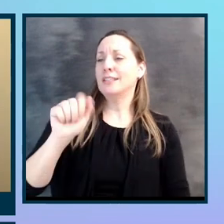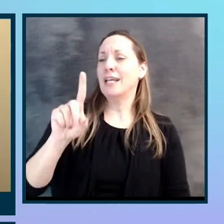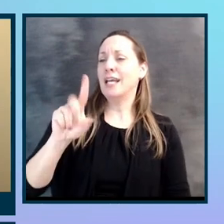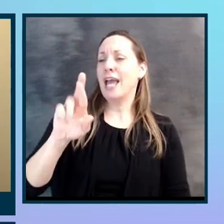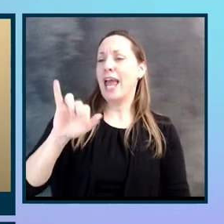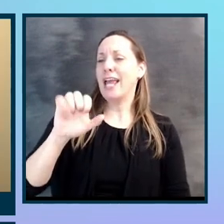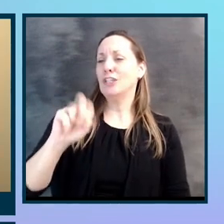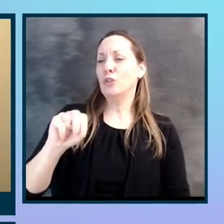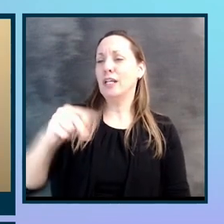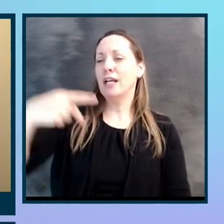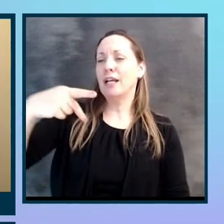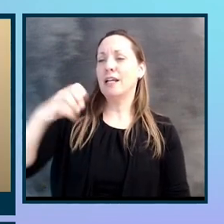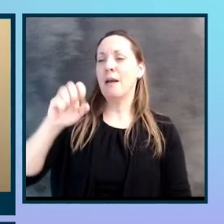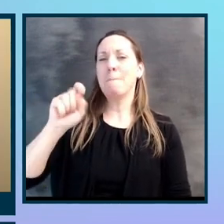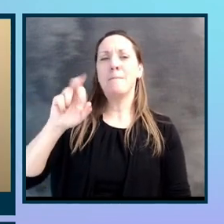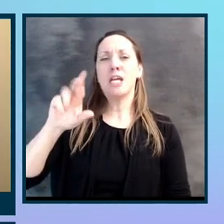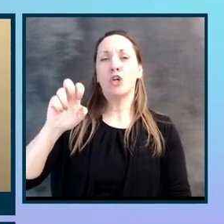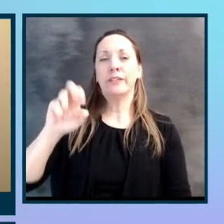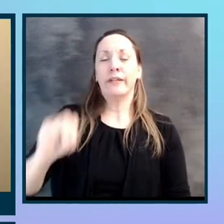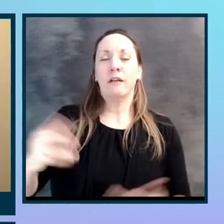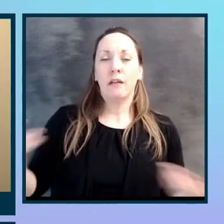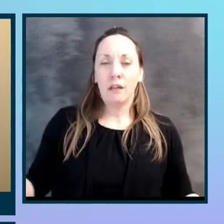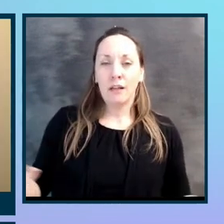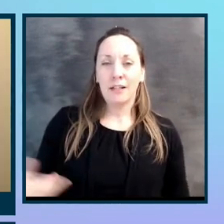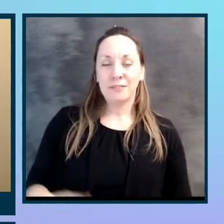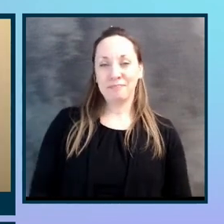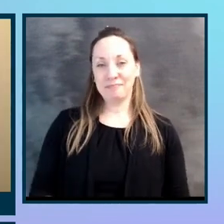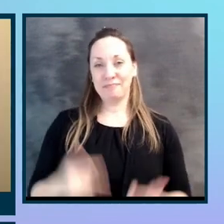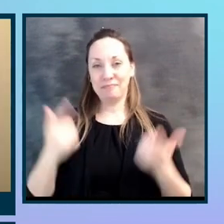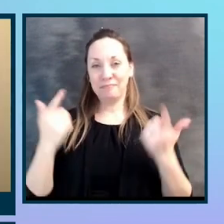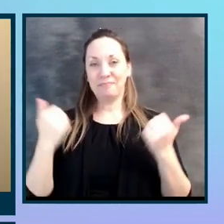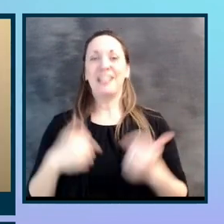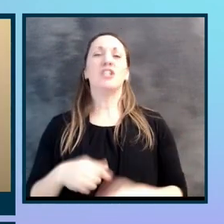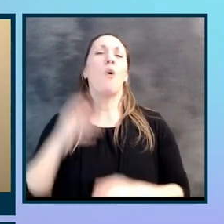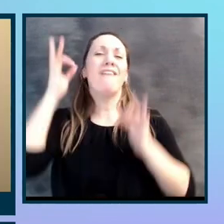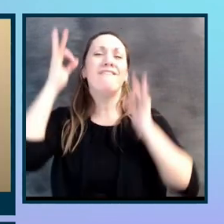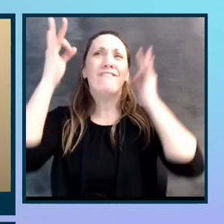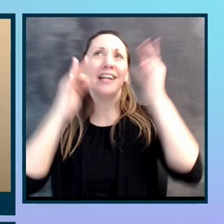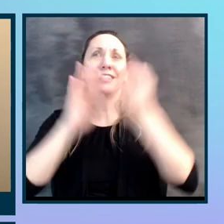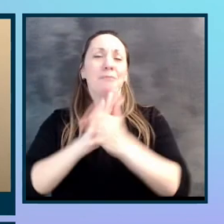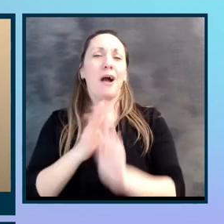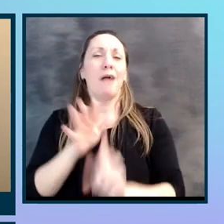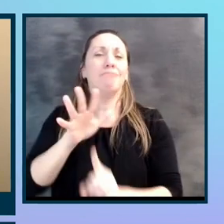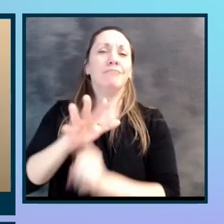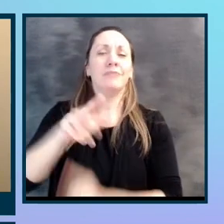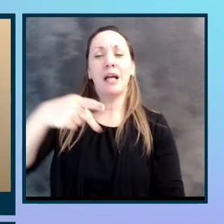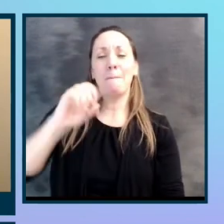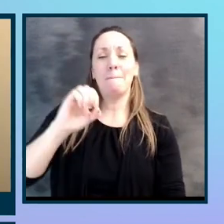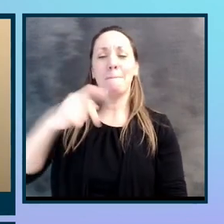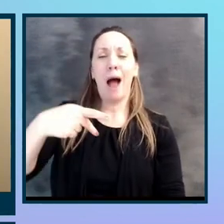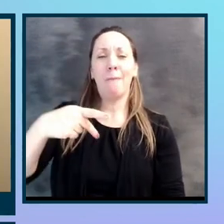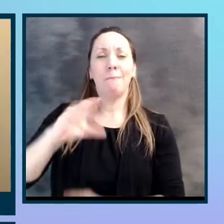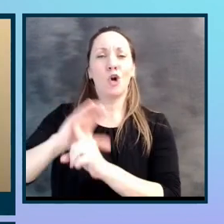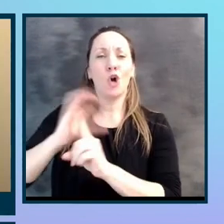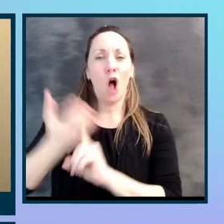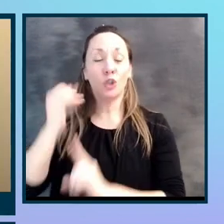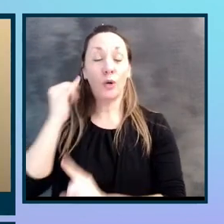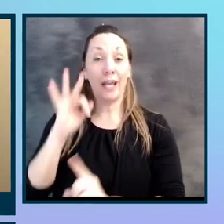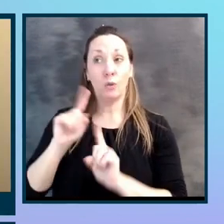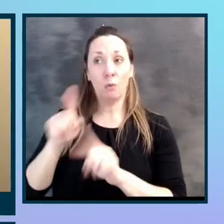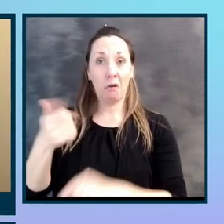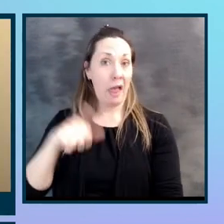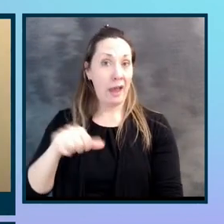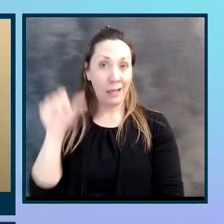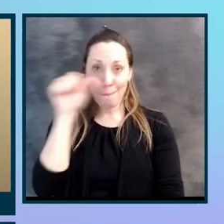So it's fantasy has become pop culture almost. I mean, it's, if you go to any bar or restaurant,